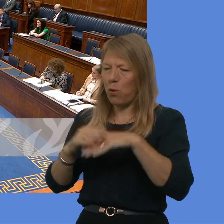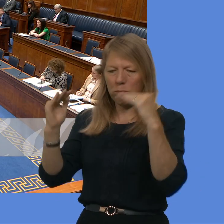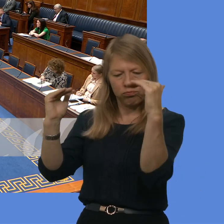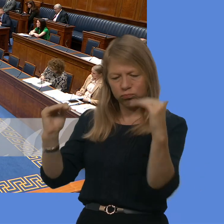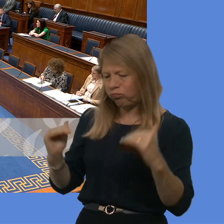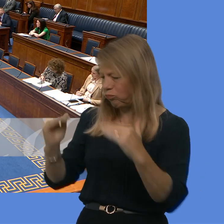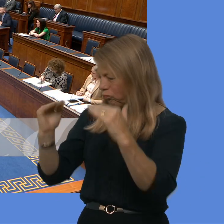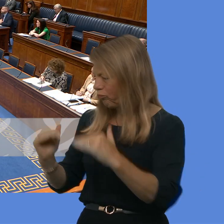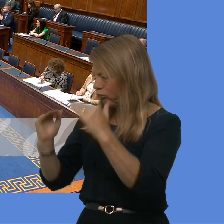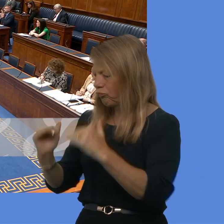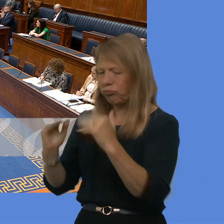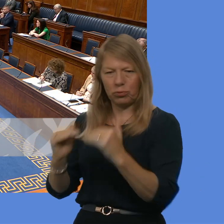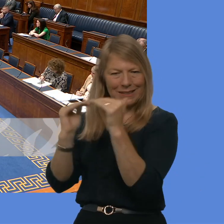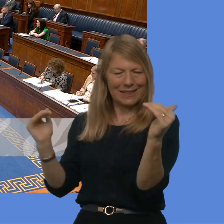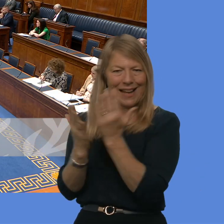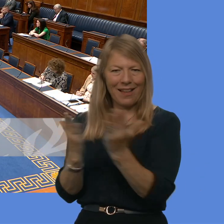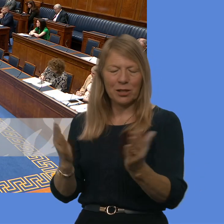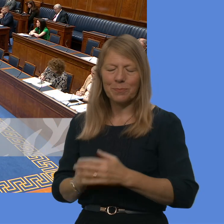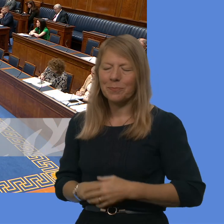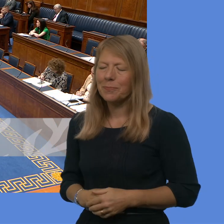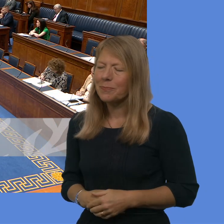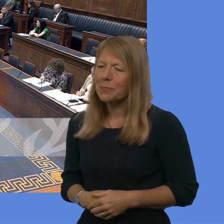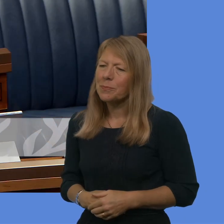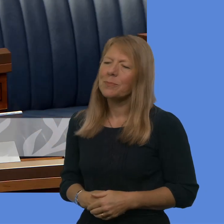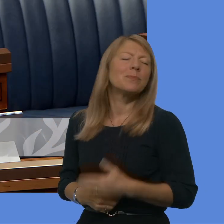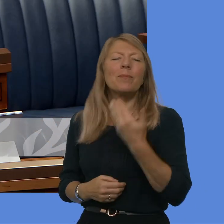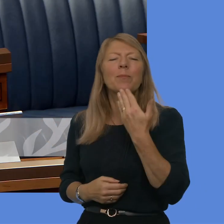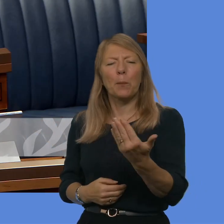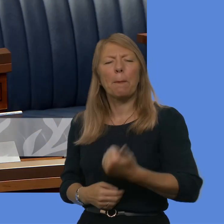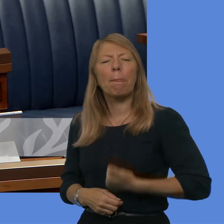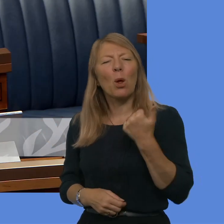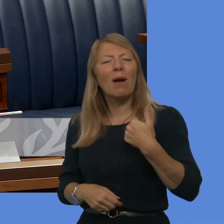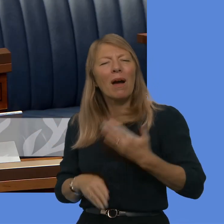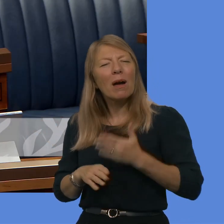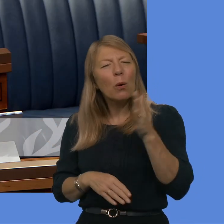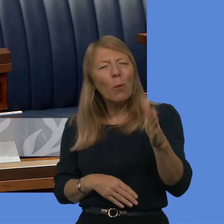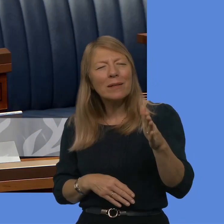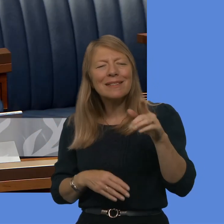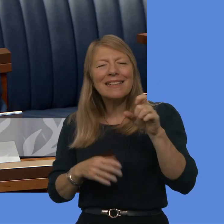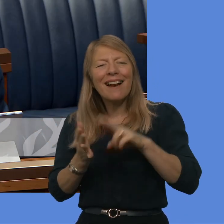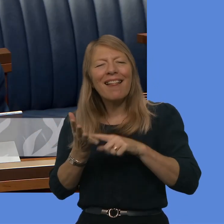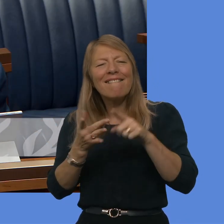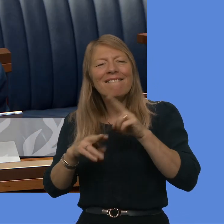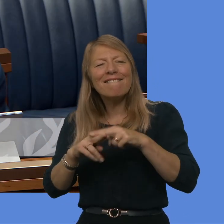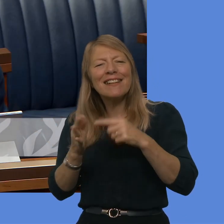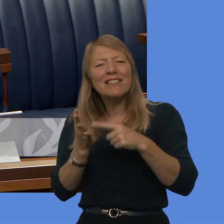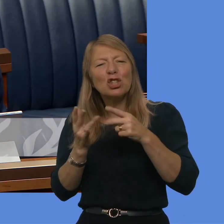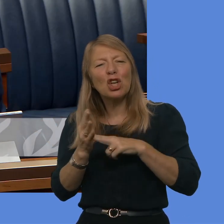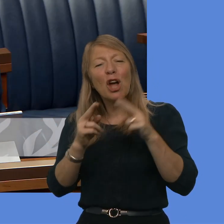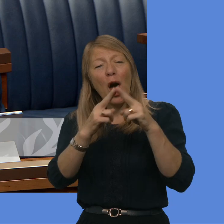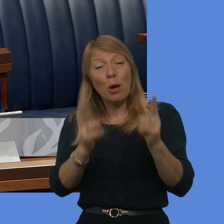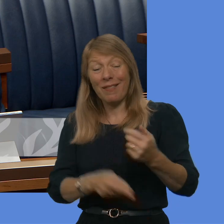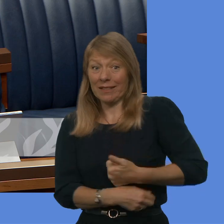First Minister, for that answer. I was at an event this morning in Clifton House regarding hidden homelessness, and there's deep concern